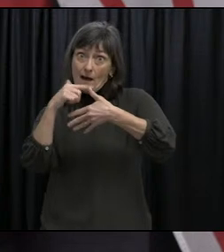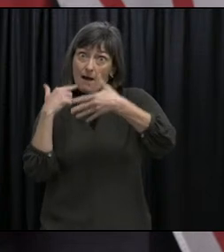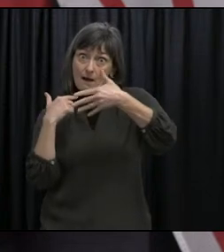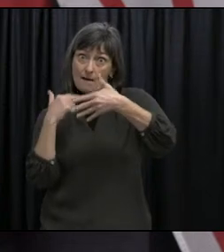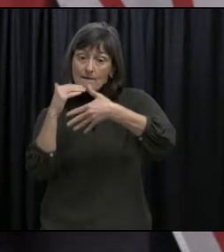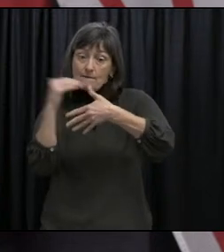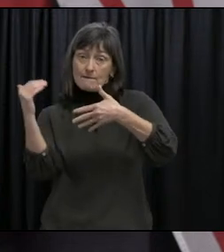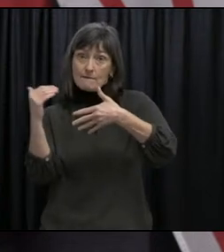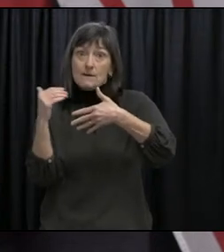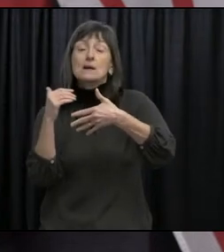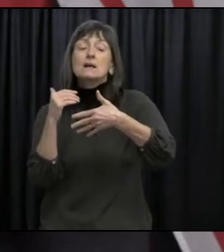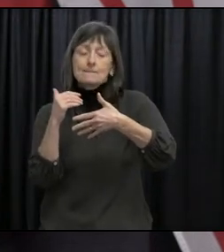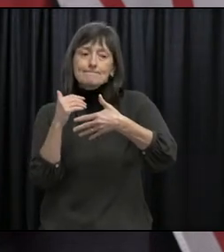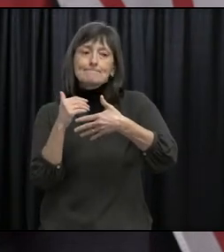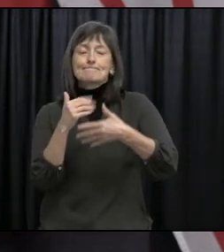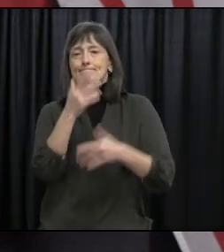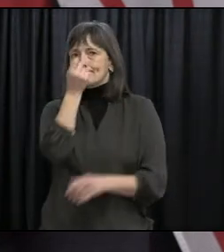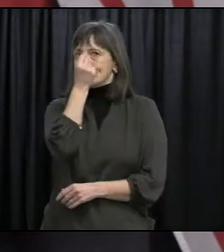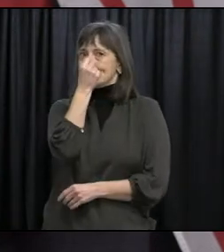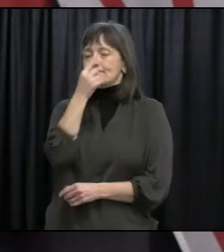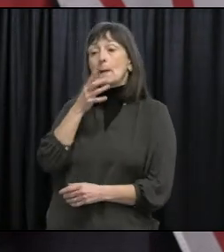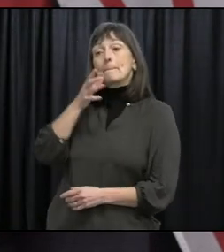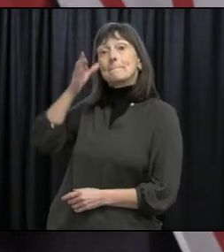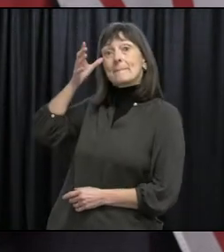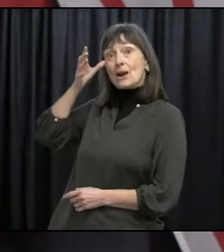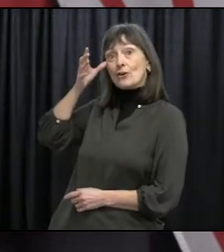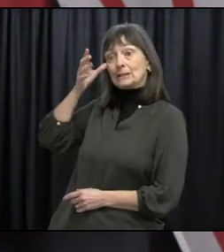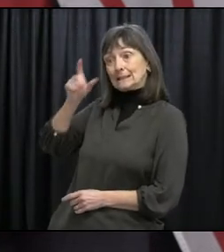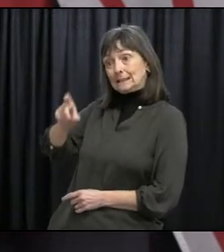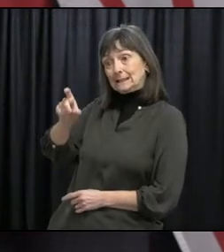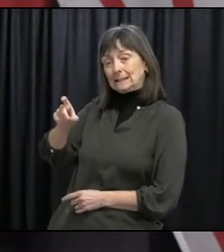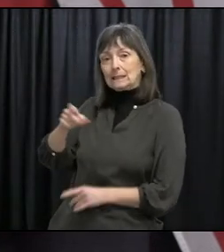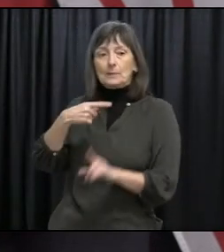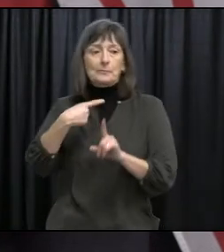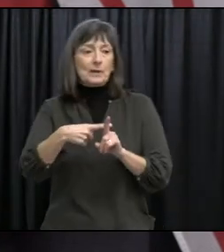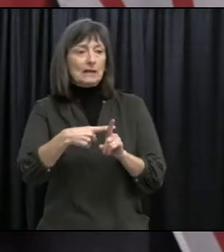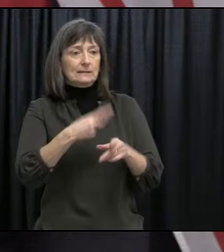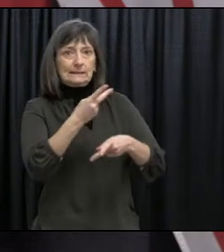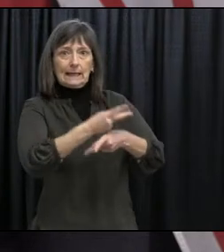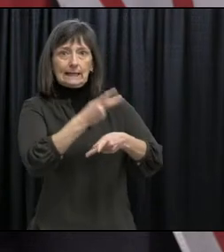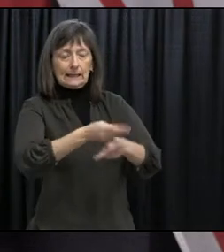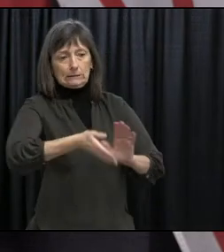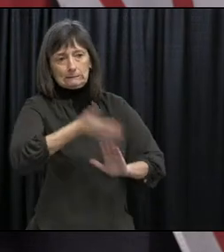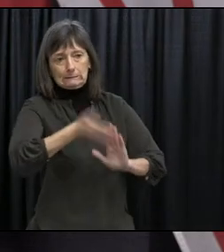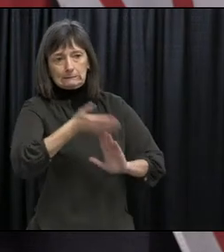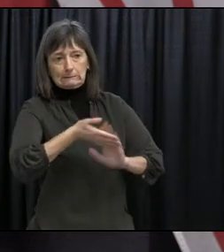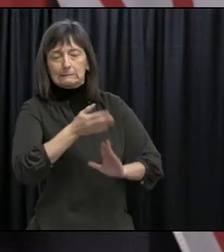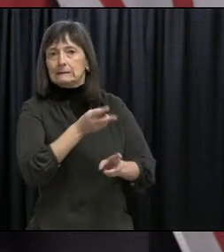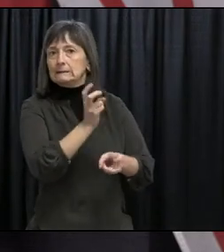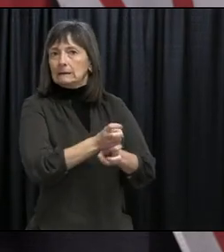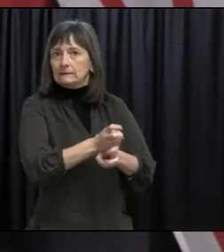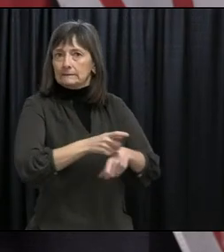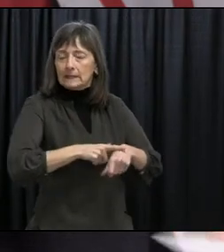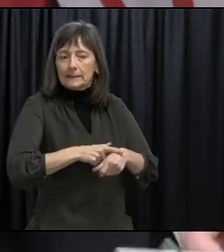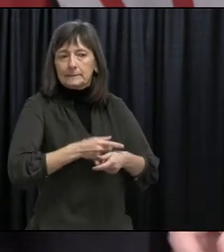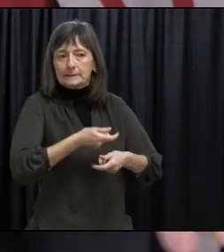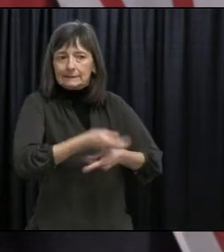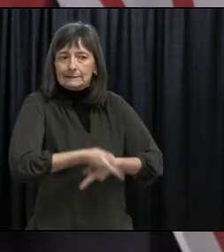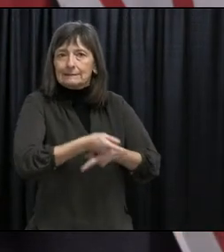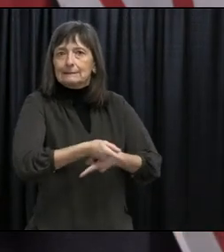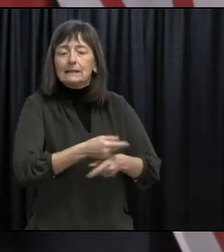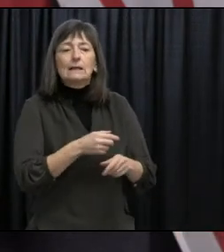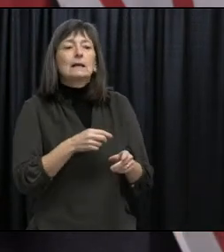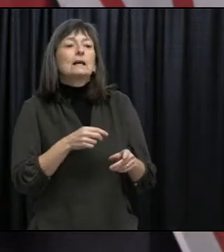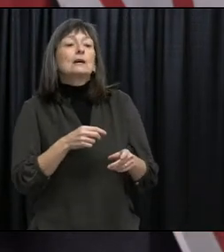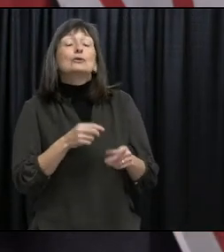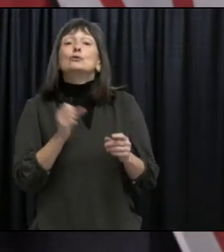steps to recognize the needs of parents and the operational realities of regulated child care operators. To that